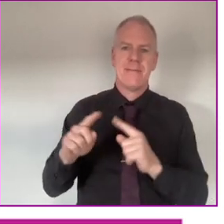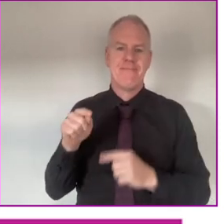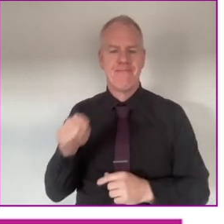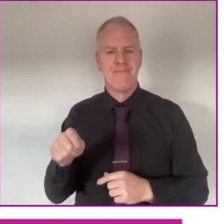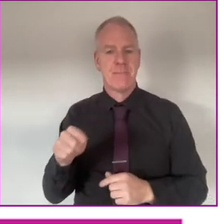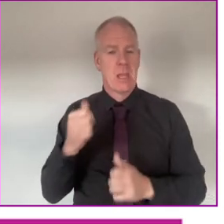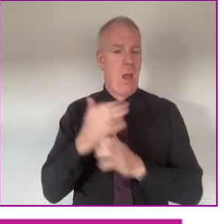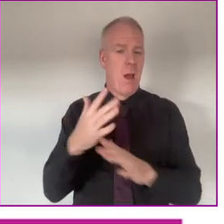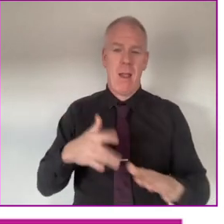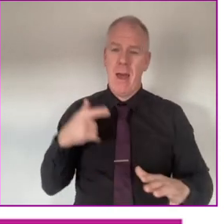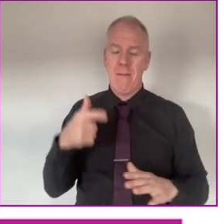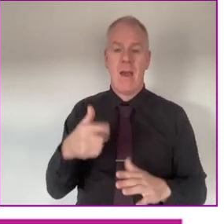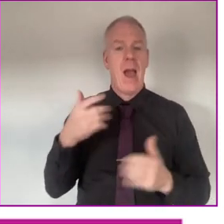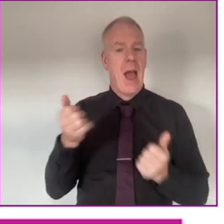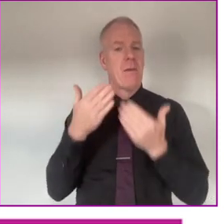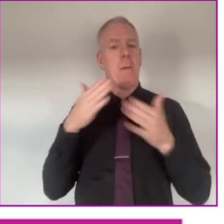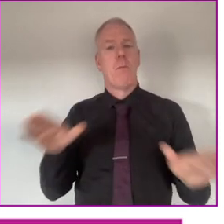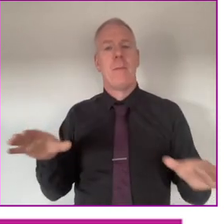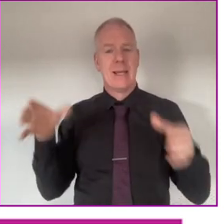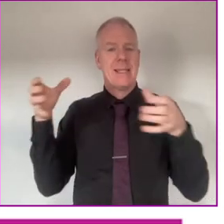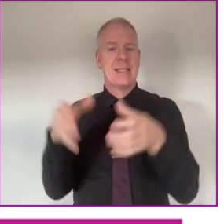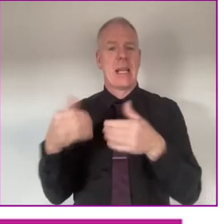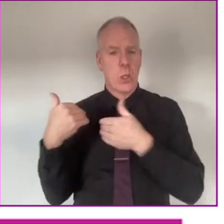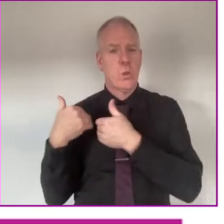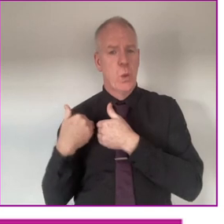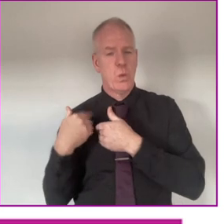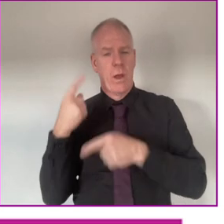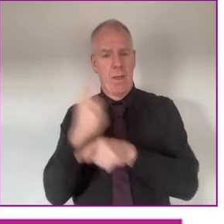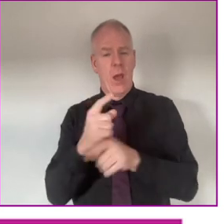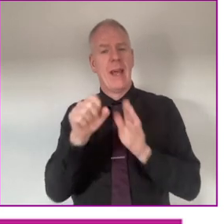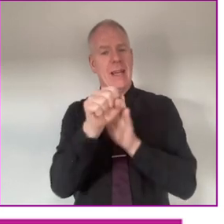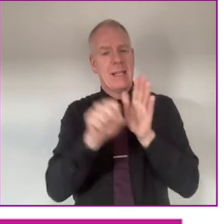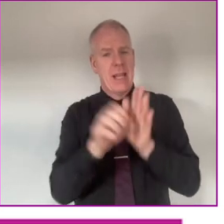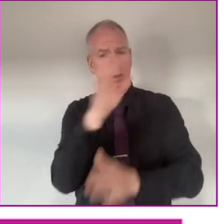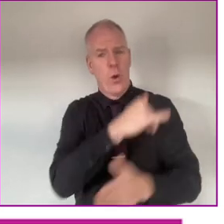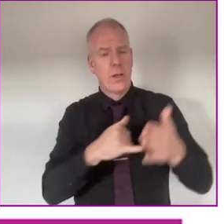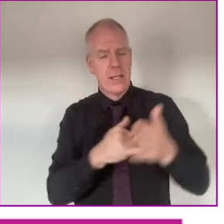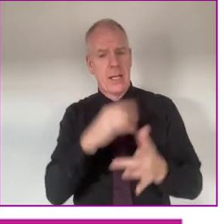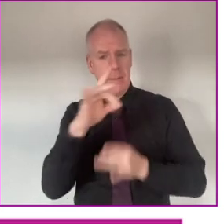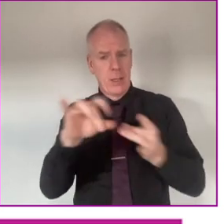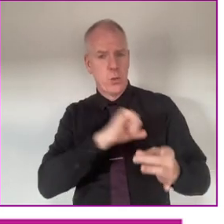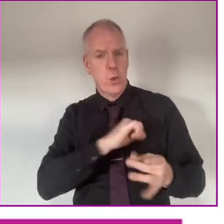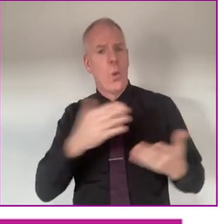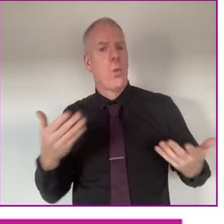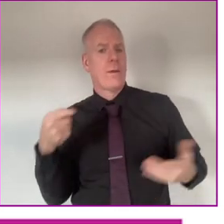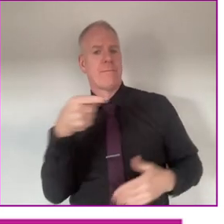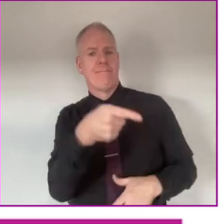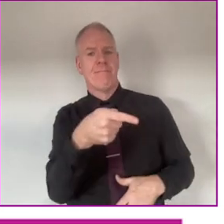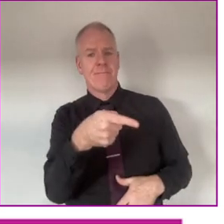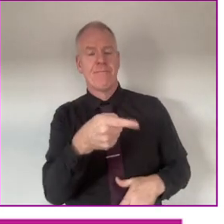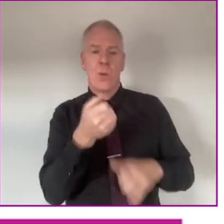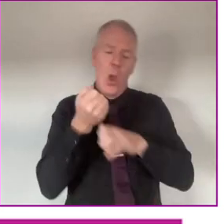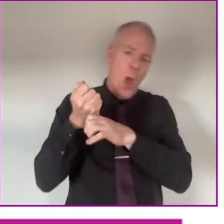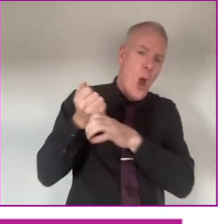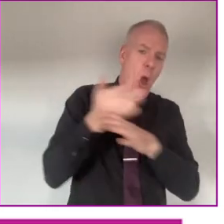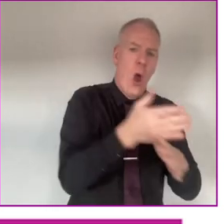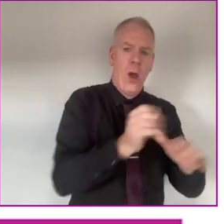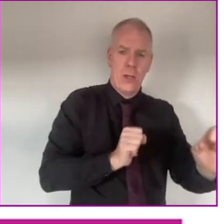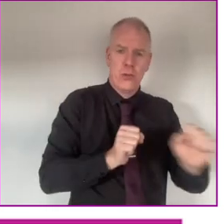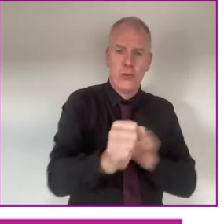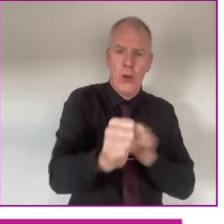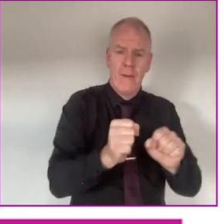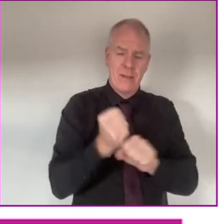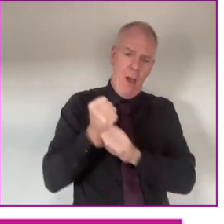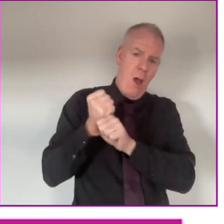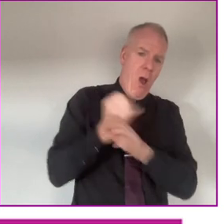you know, for all their lives. There's a public sector duty for state organizations to ensure that, you know,